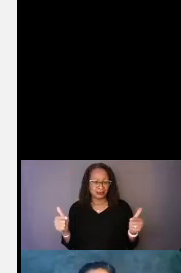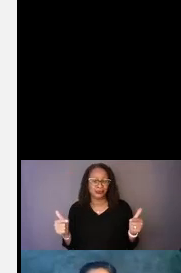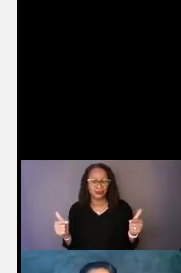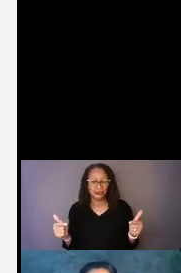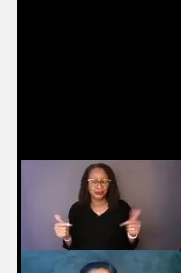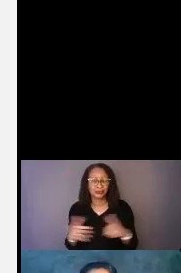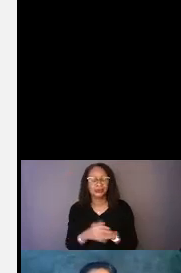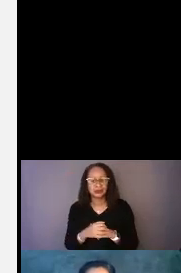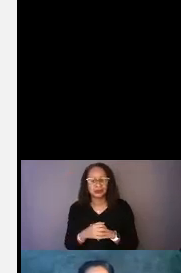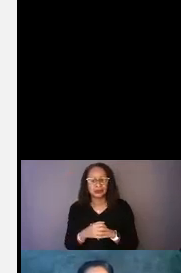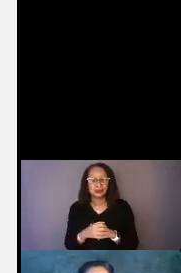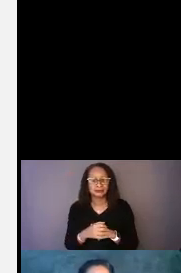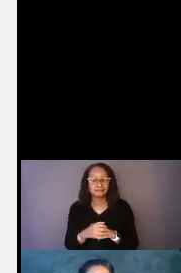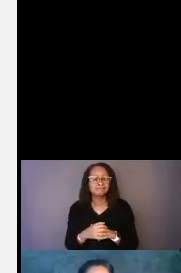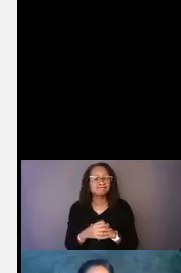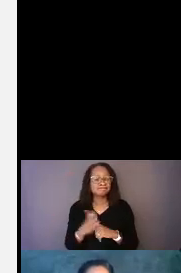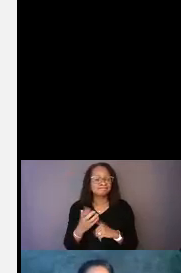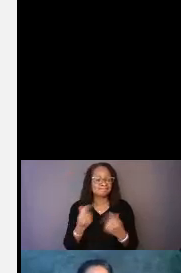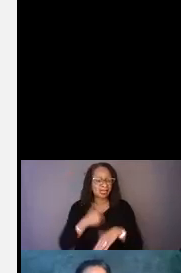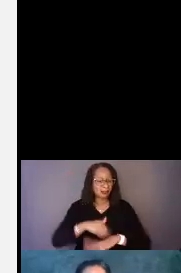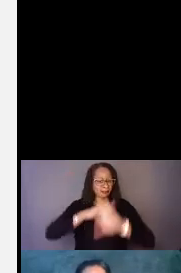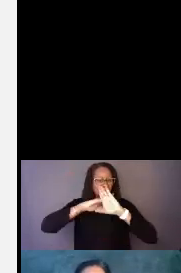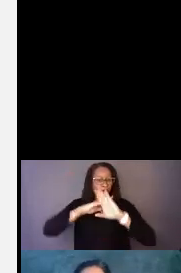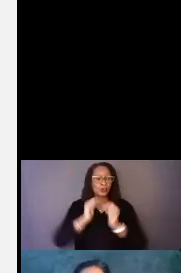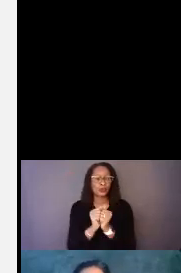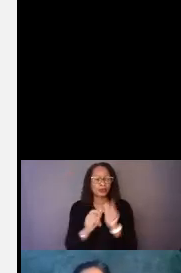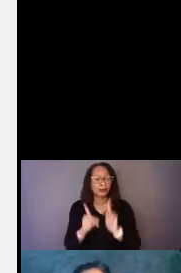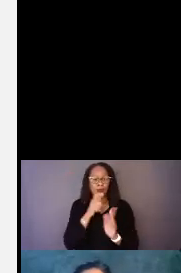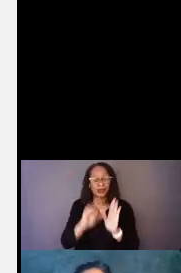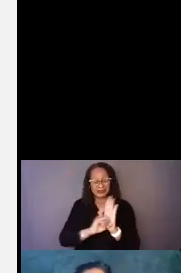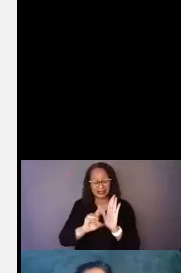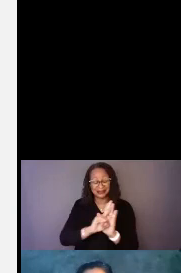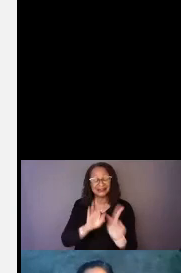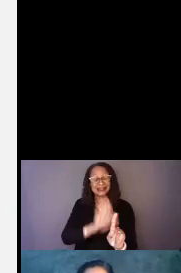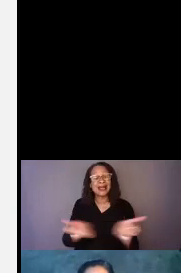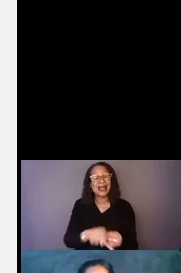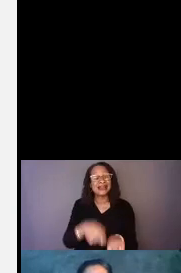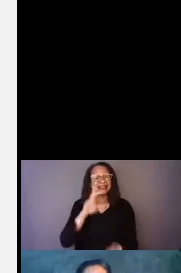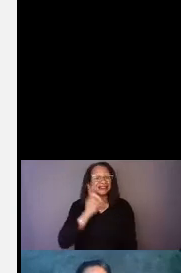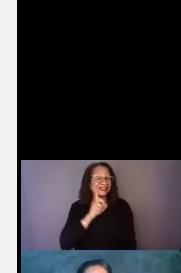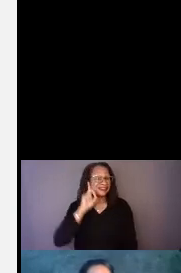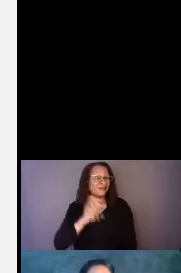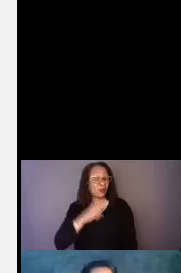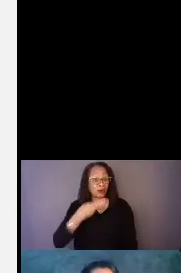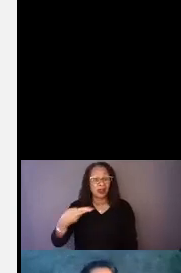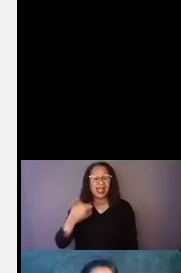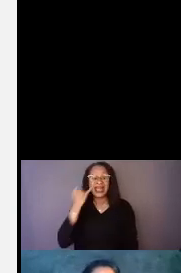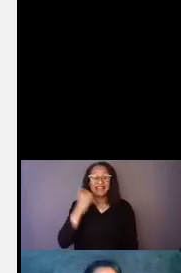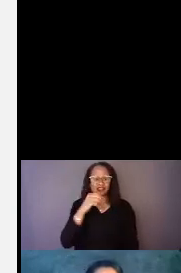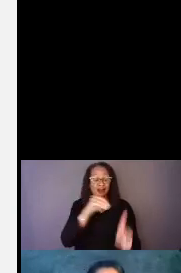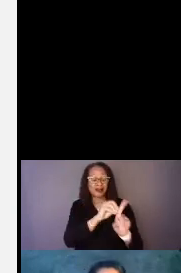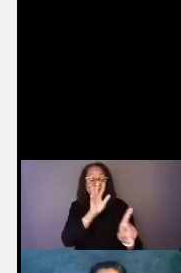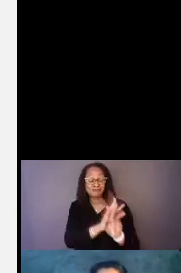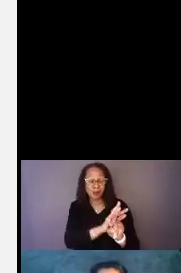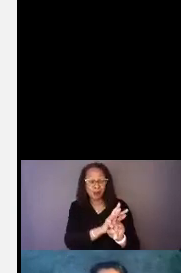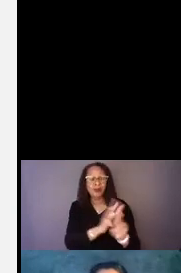barrier with people identifying themselves as deaf or hard of hearing if they're not exposed to the deaf